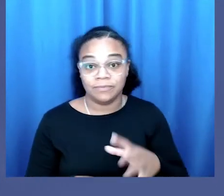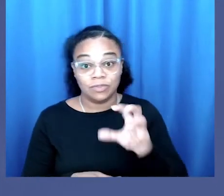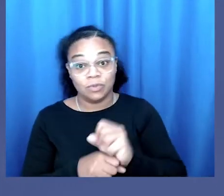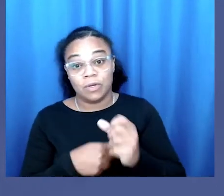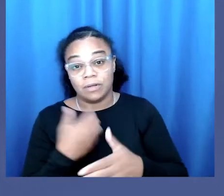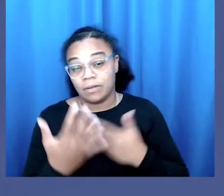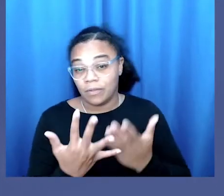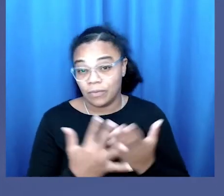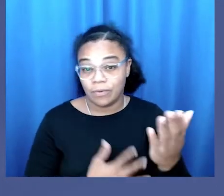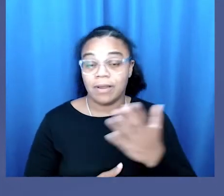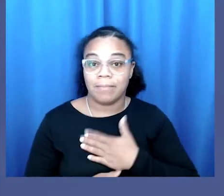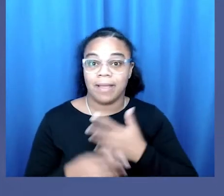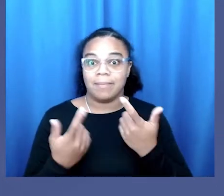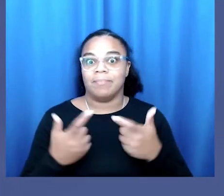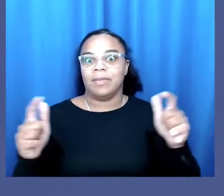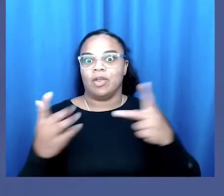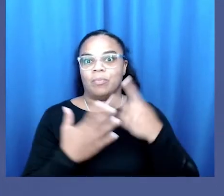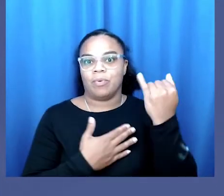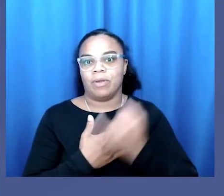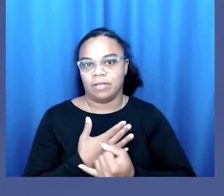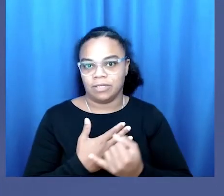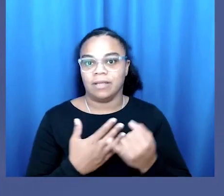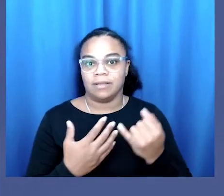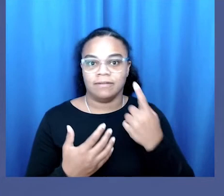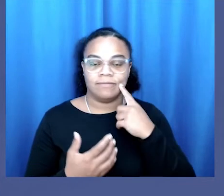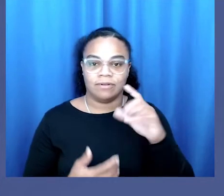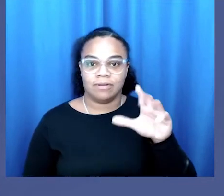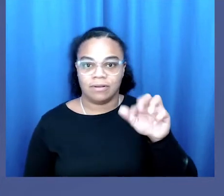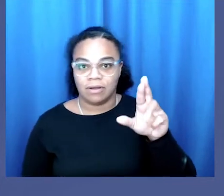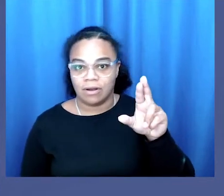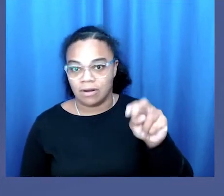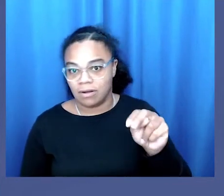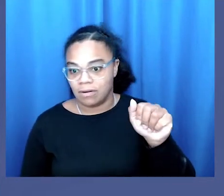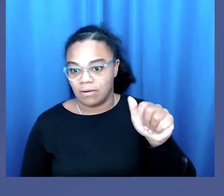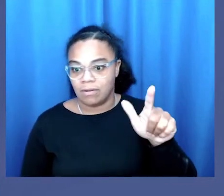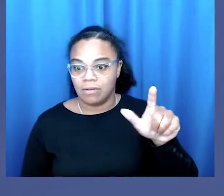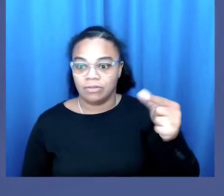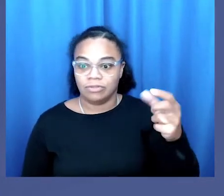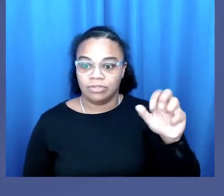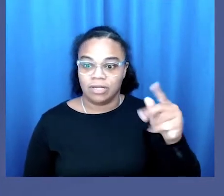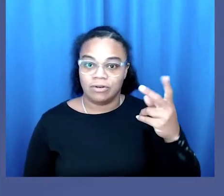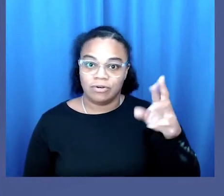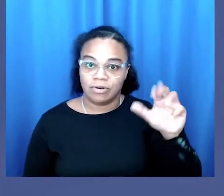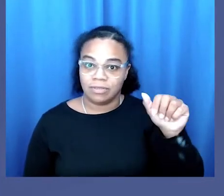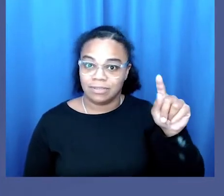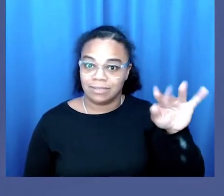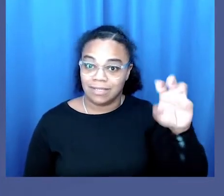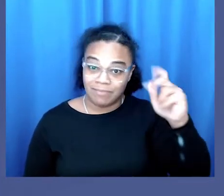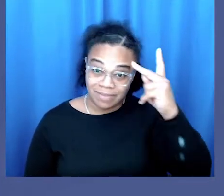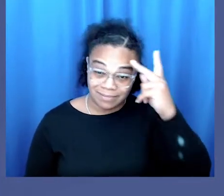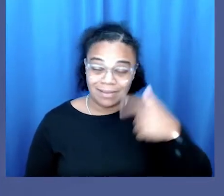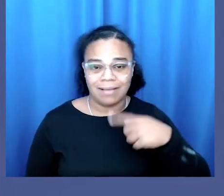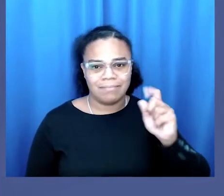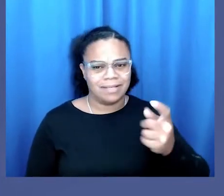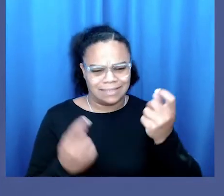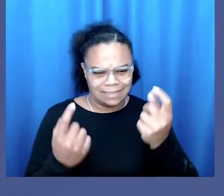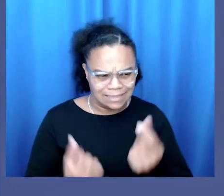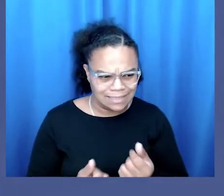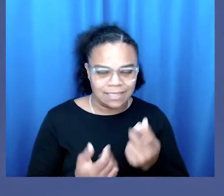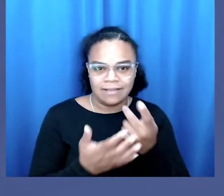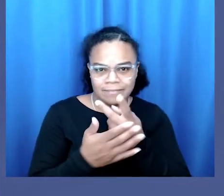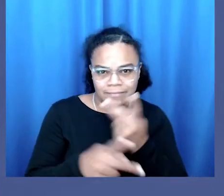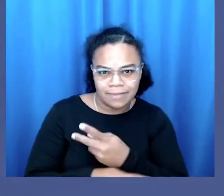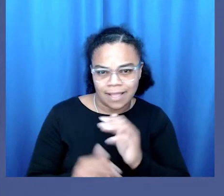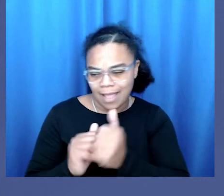In order to work my way toward my much larger project of a carnal generative politic, I must first tease out how certain